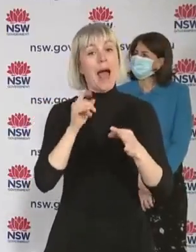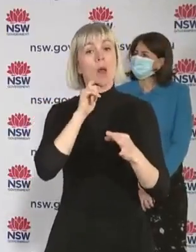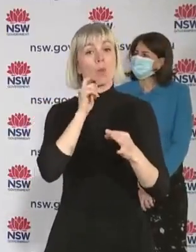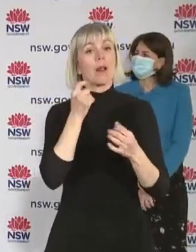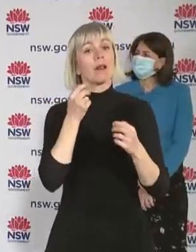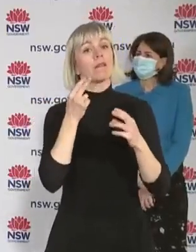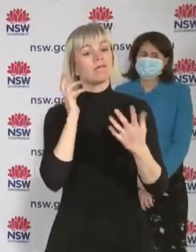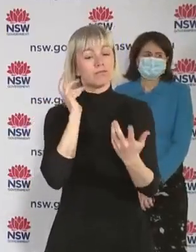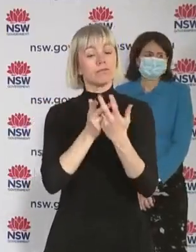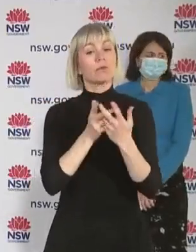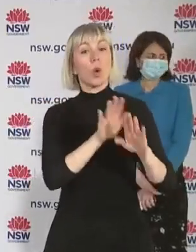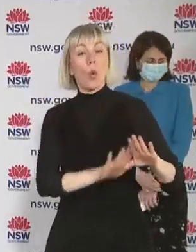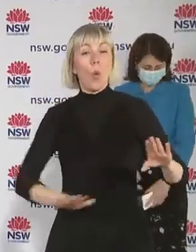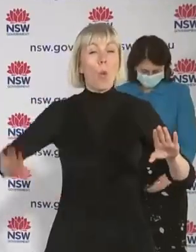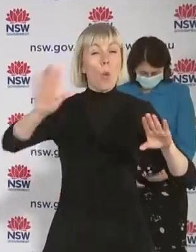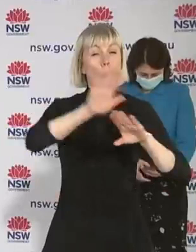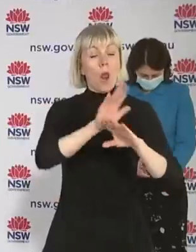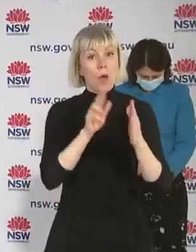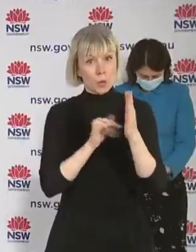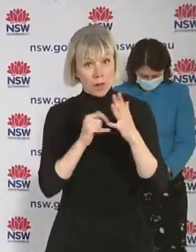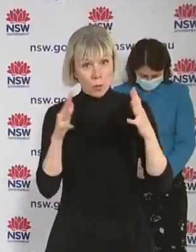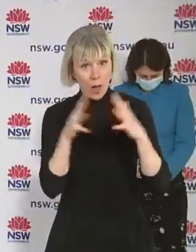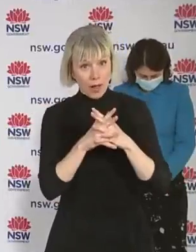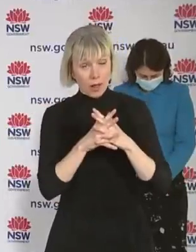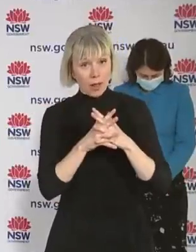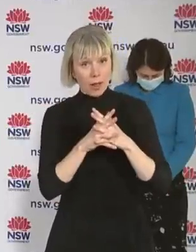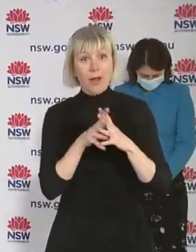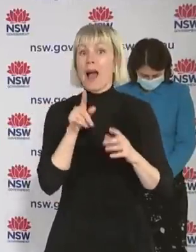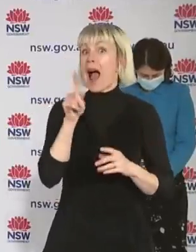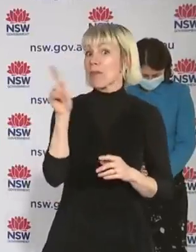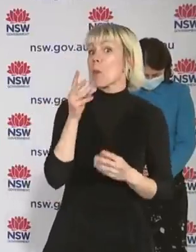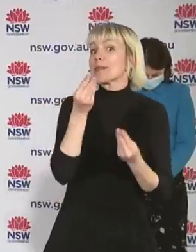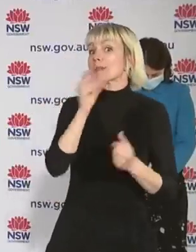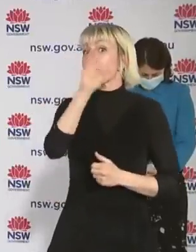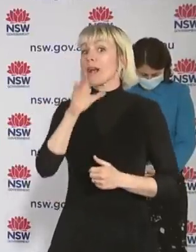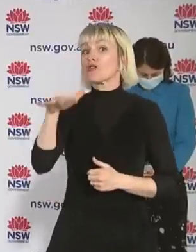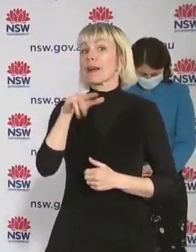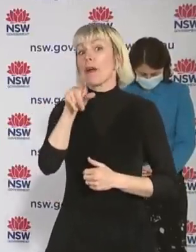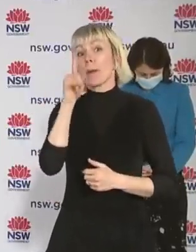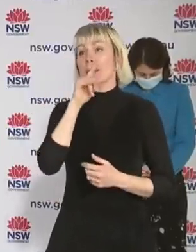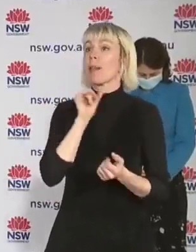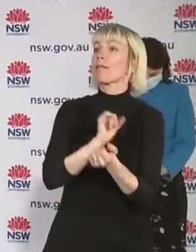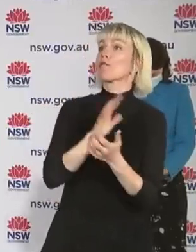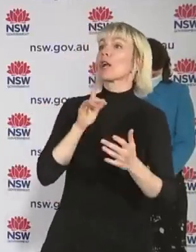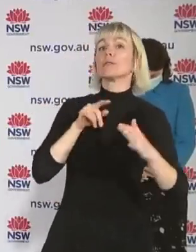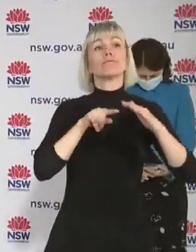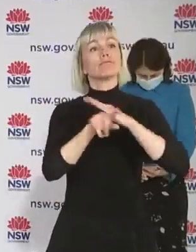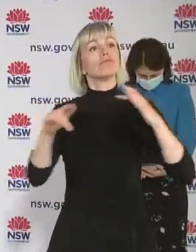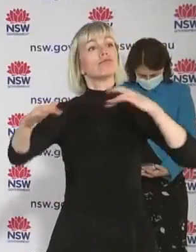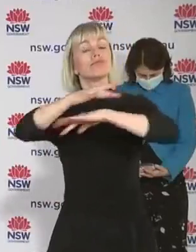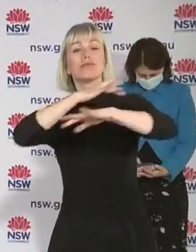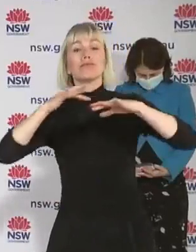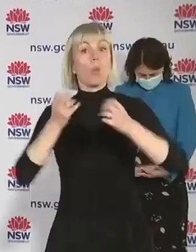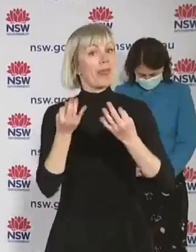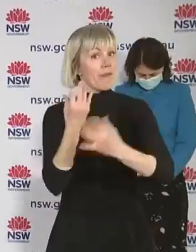New South Wales who choose not to be vaccinated, who will lose their freedoms on the 11th of October. So my message to everybody in regional and rural New South